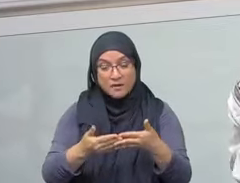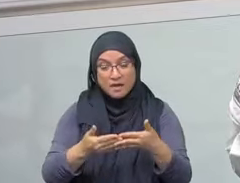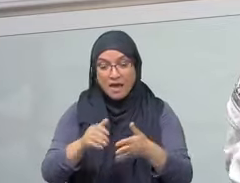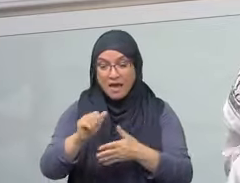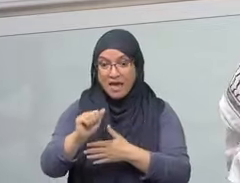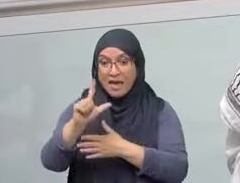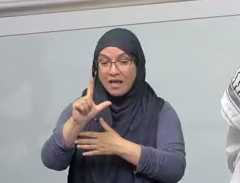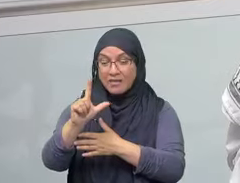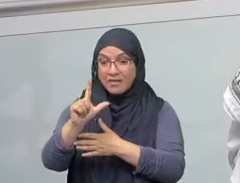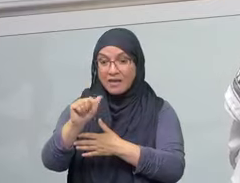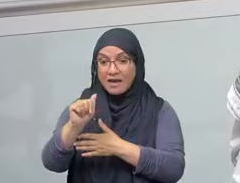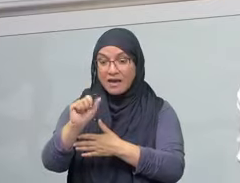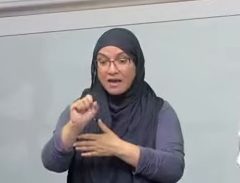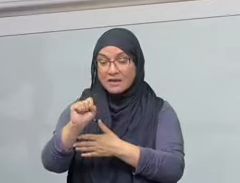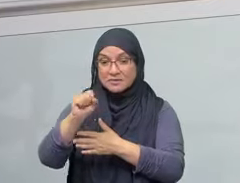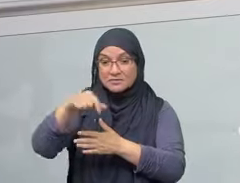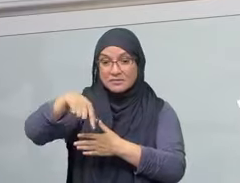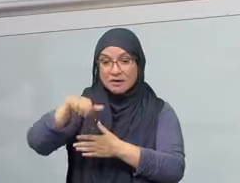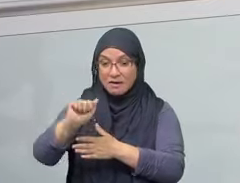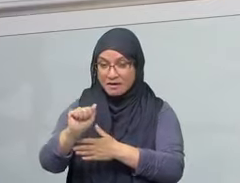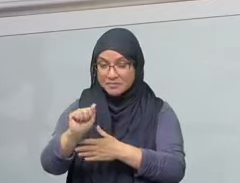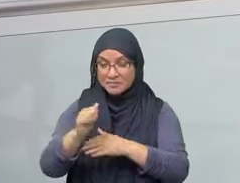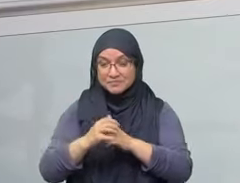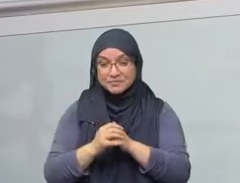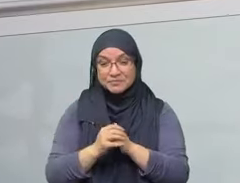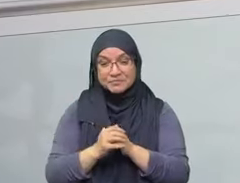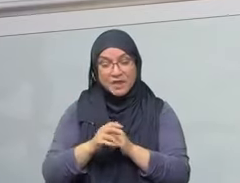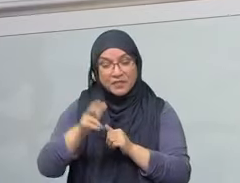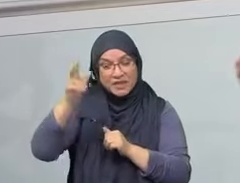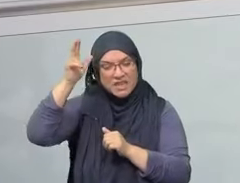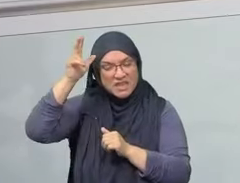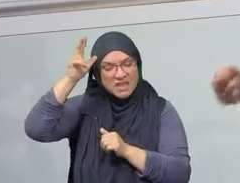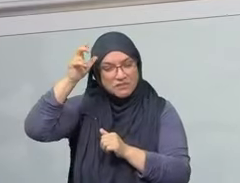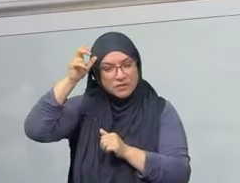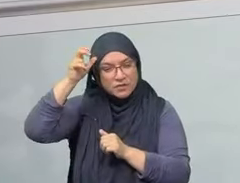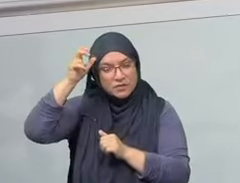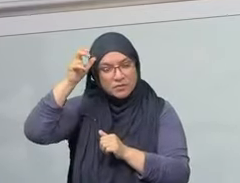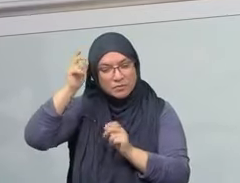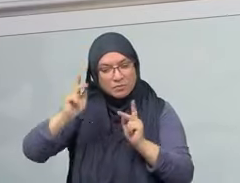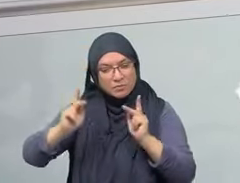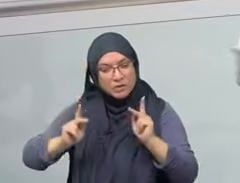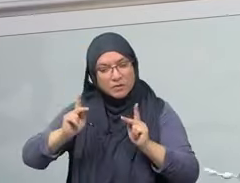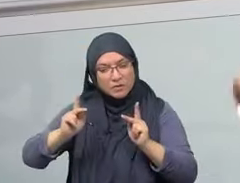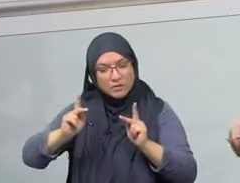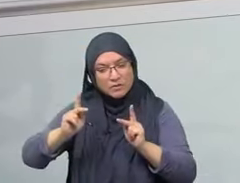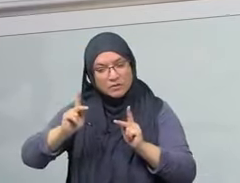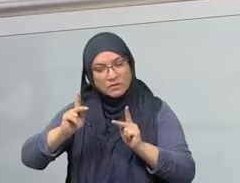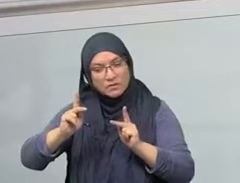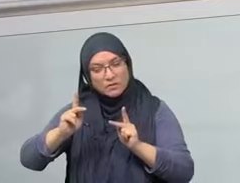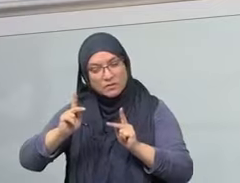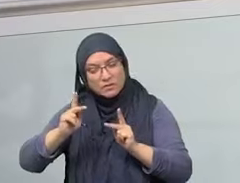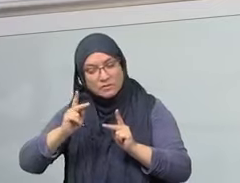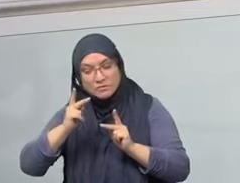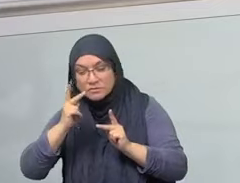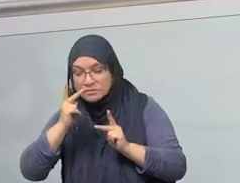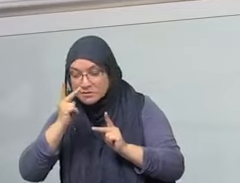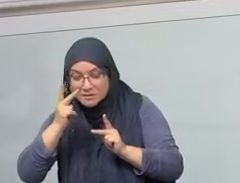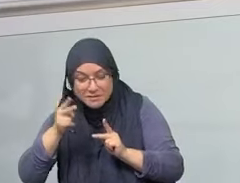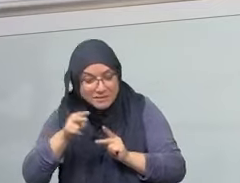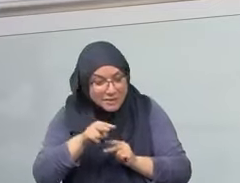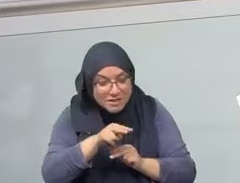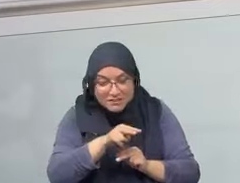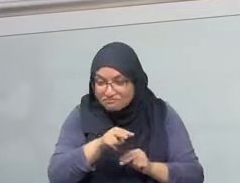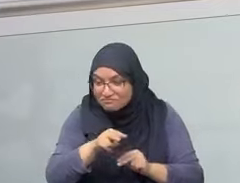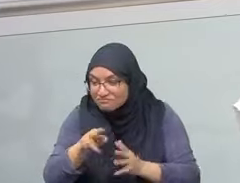the evil of seeking out the destruction of a place where Allah is remembered. Especially in Masjid Al-Aqsa.